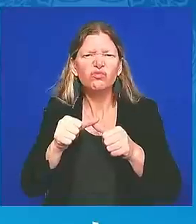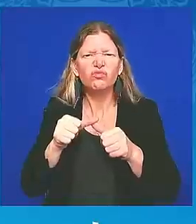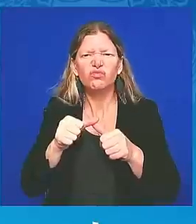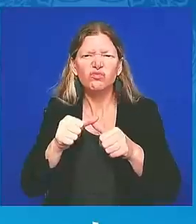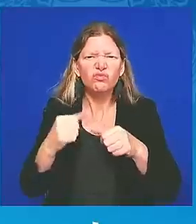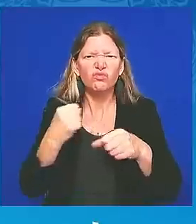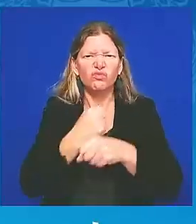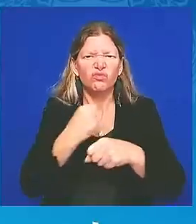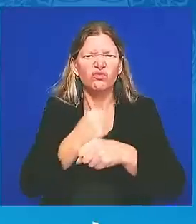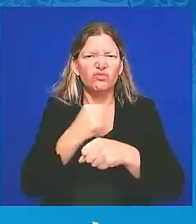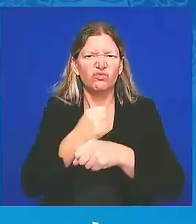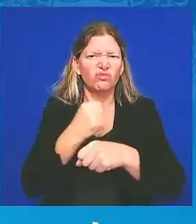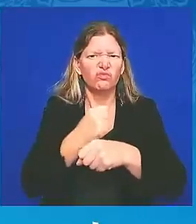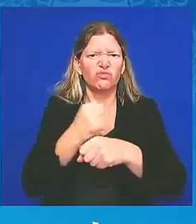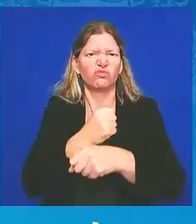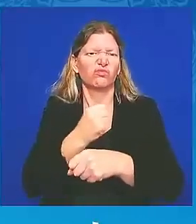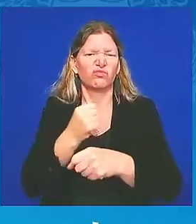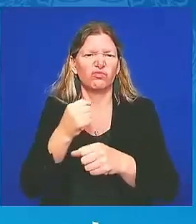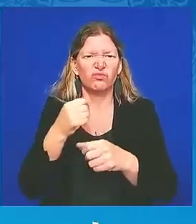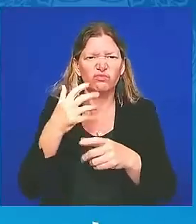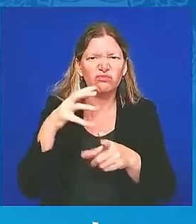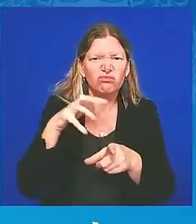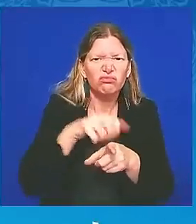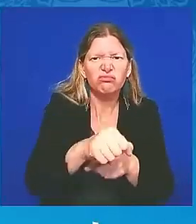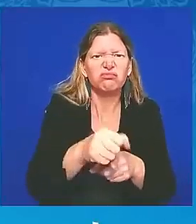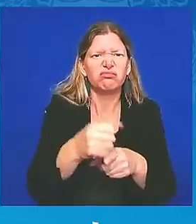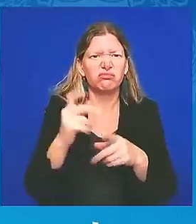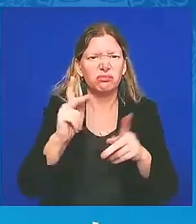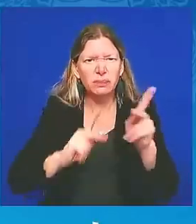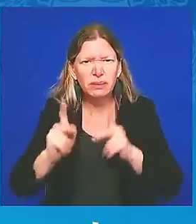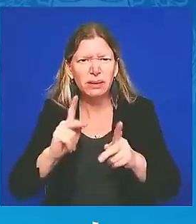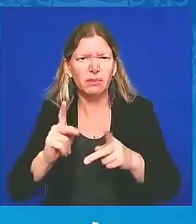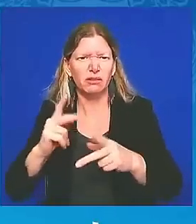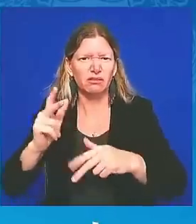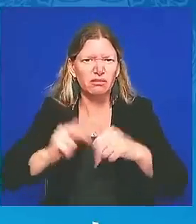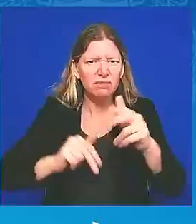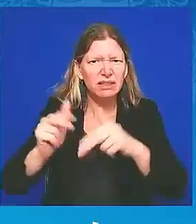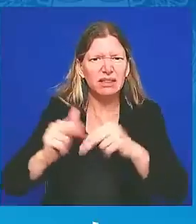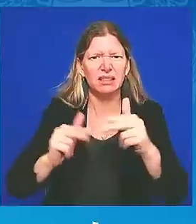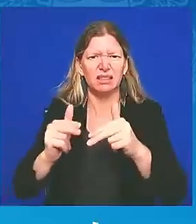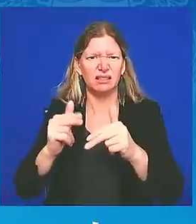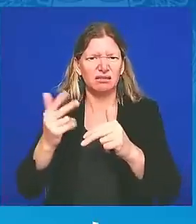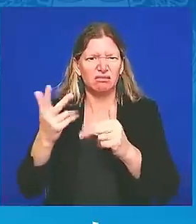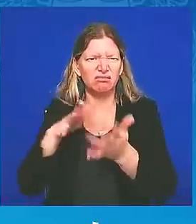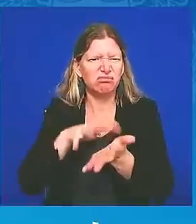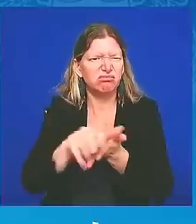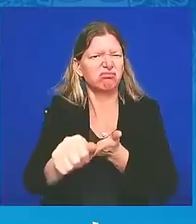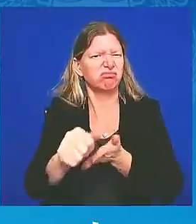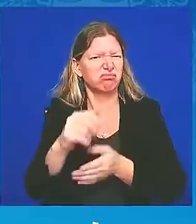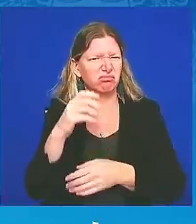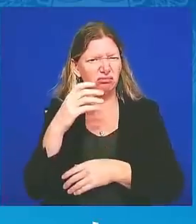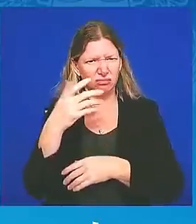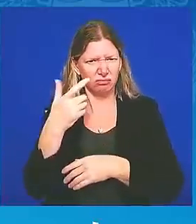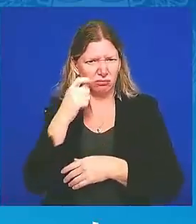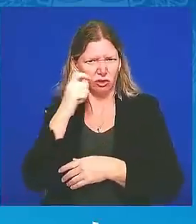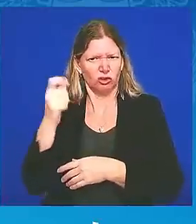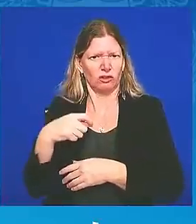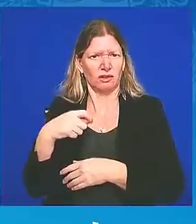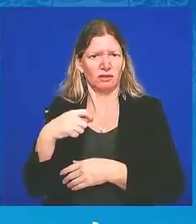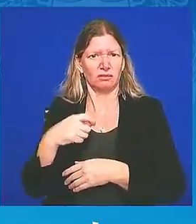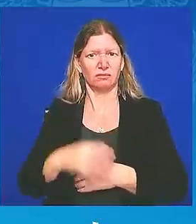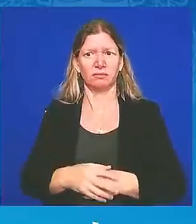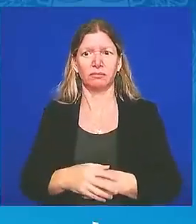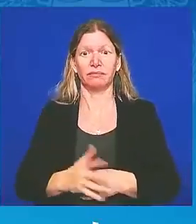and terrorize the people of Ukraine. In Switzerland in June, along with 90 other nations at the